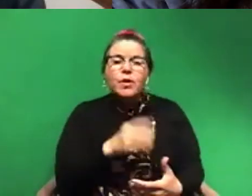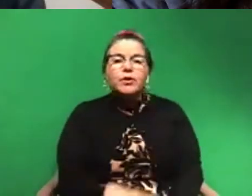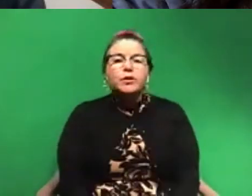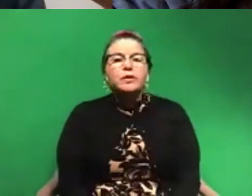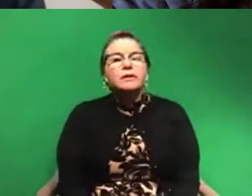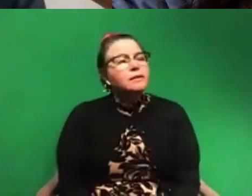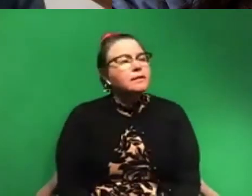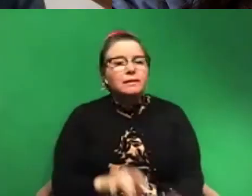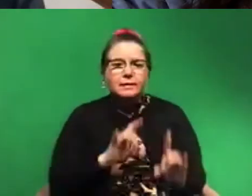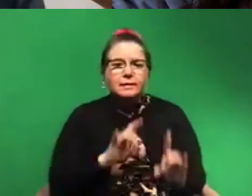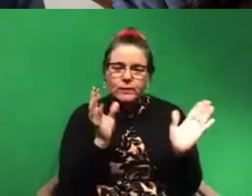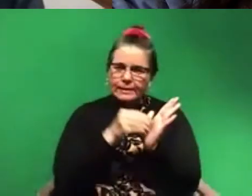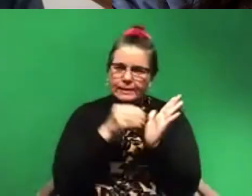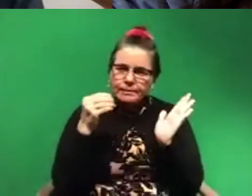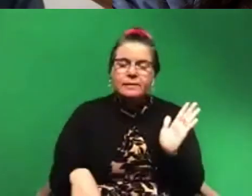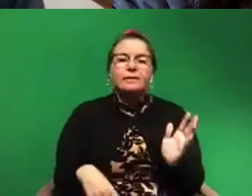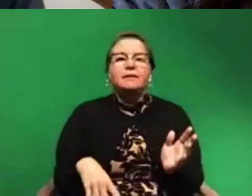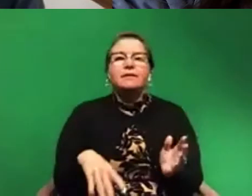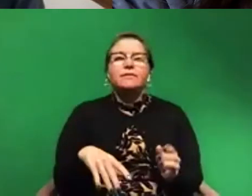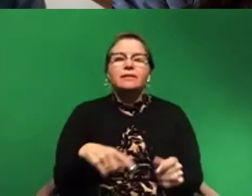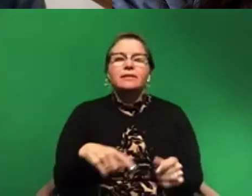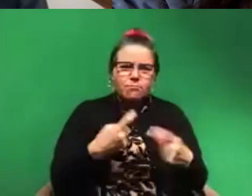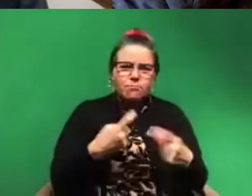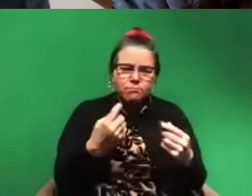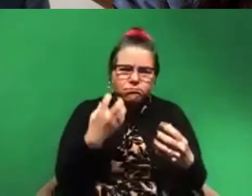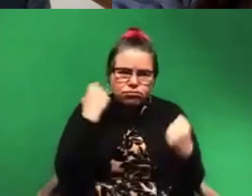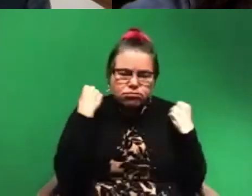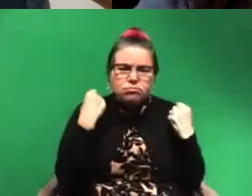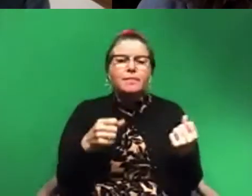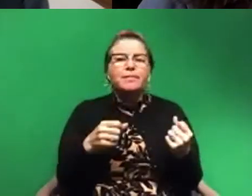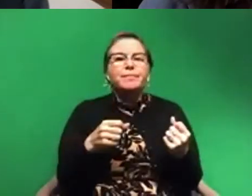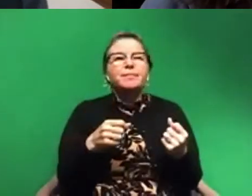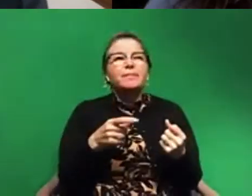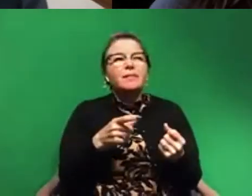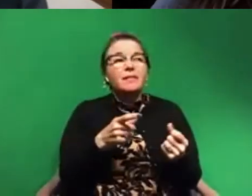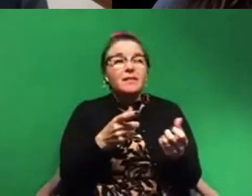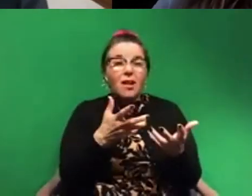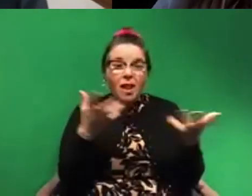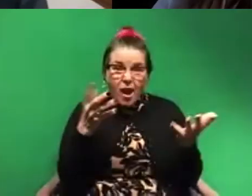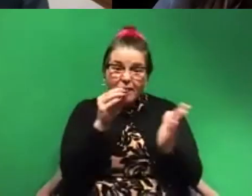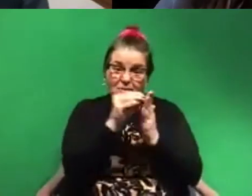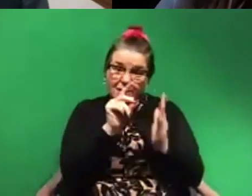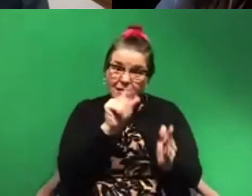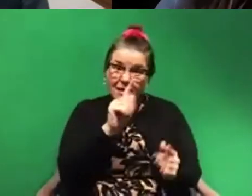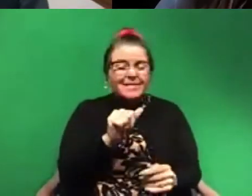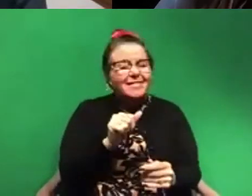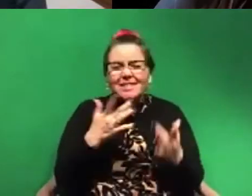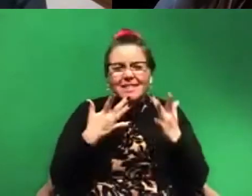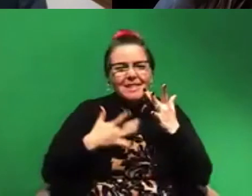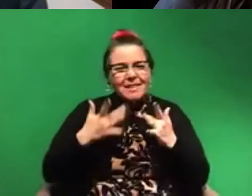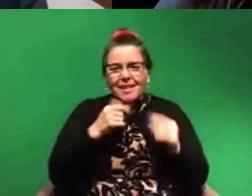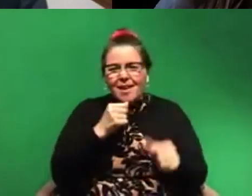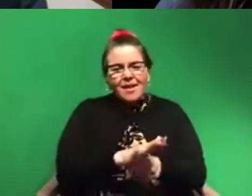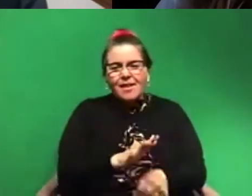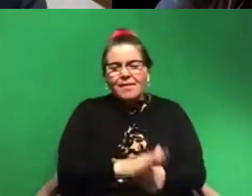time consuming. And it doesn't get us great data. gets us very sparse data. For example, the ports of Los